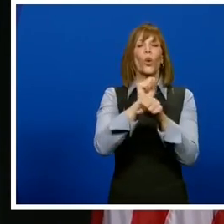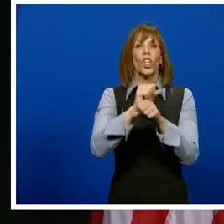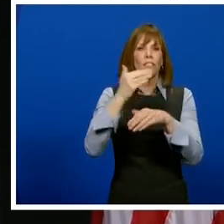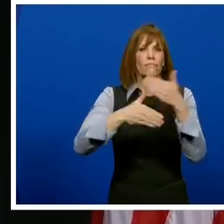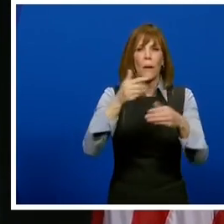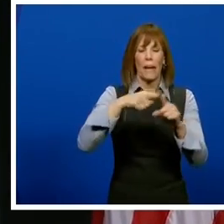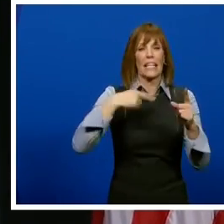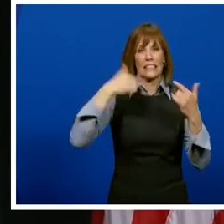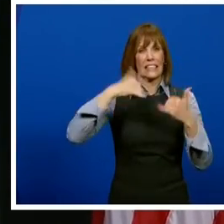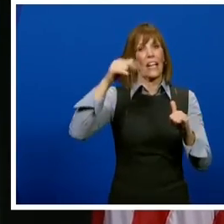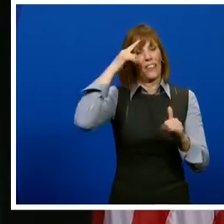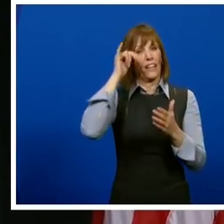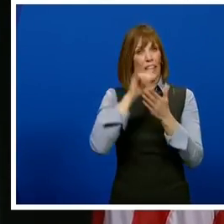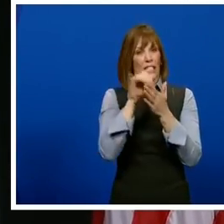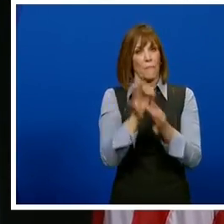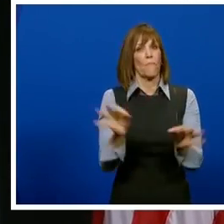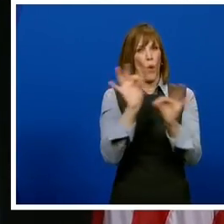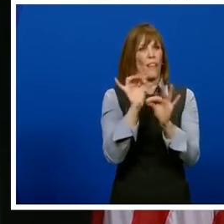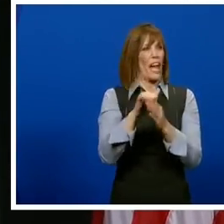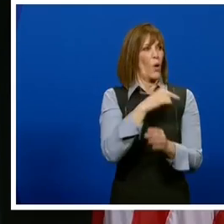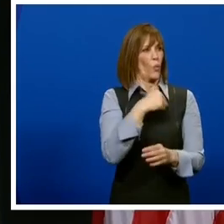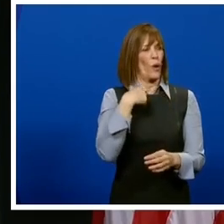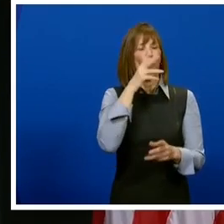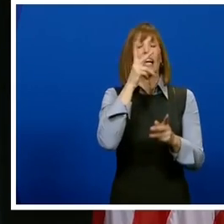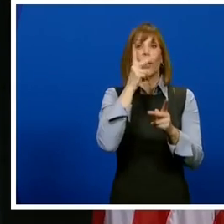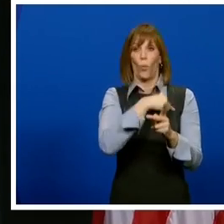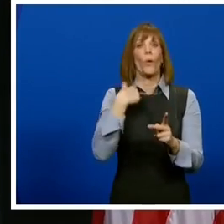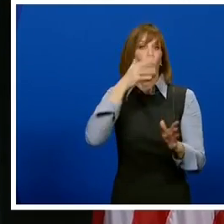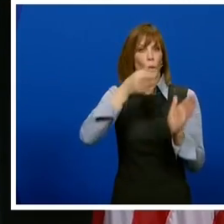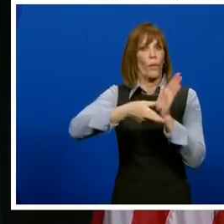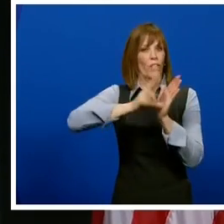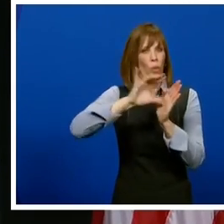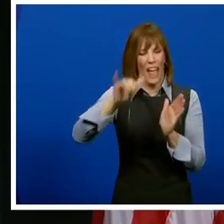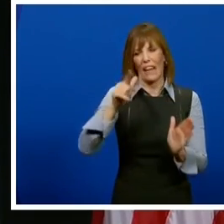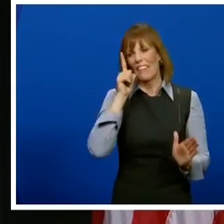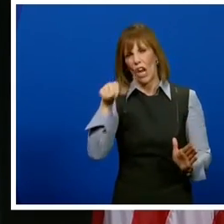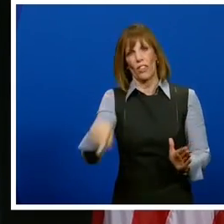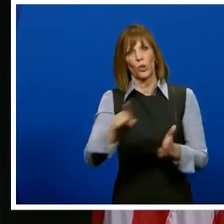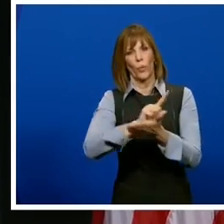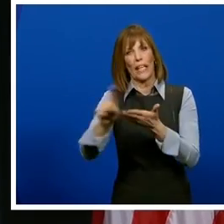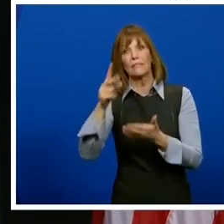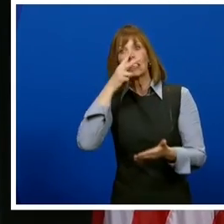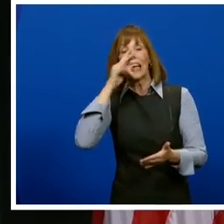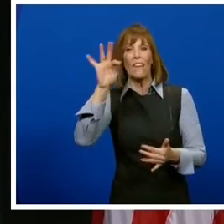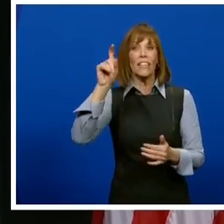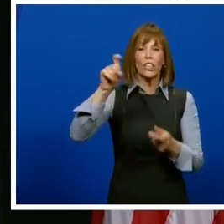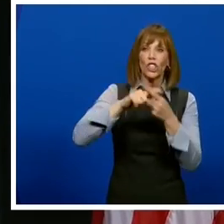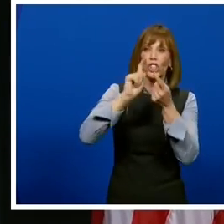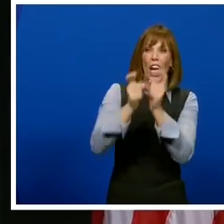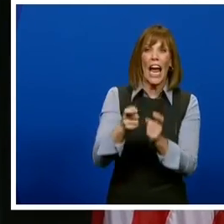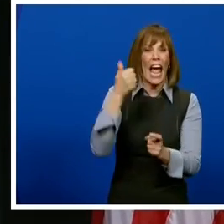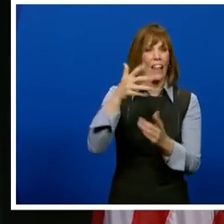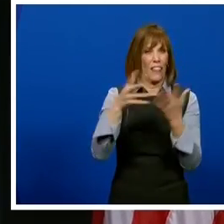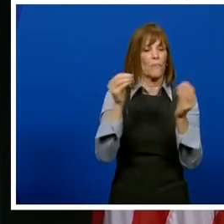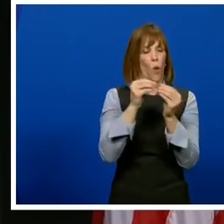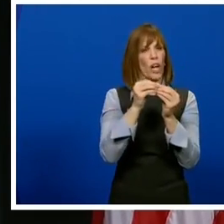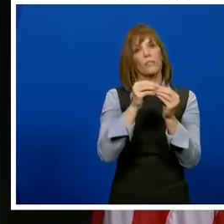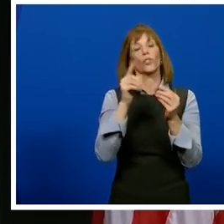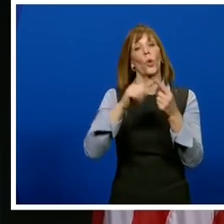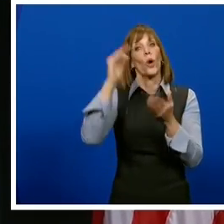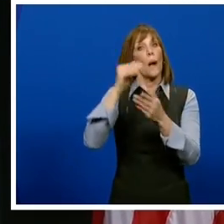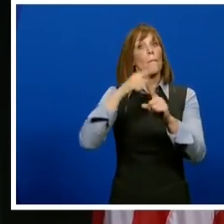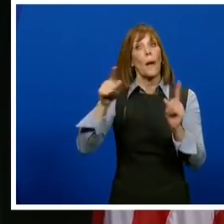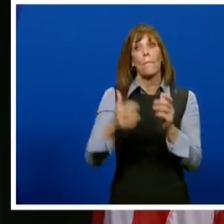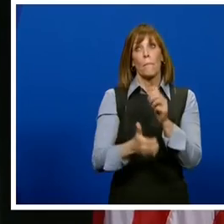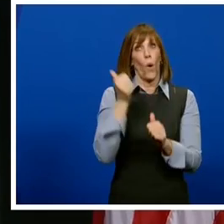still important that most of that stays in. We'll review it later this week to see if there's anything else that needs to be removed. But for the